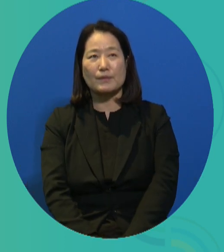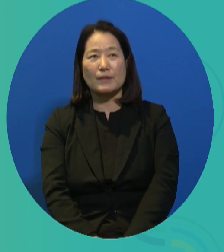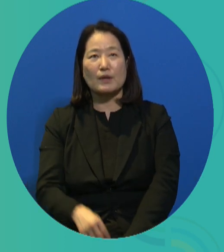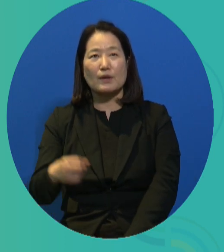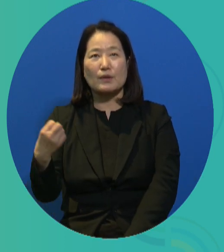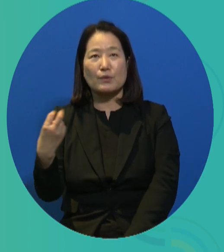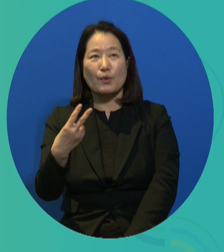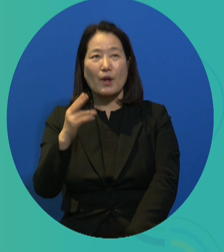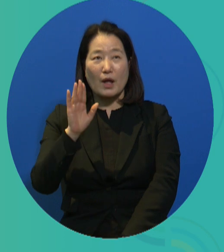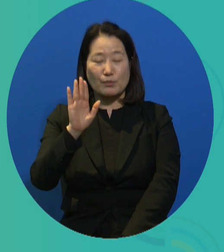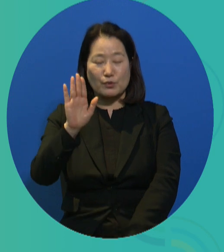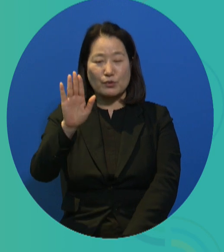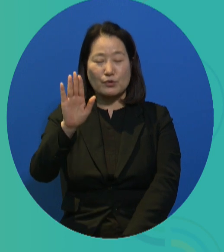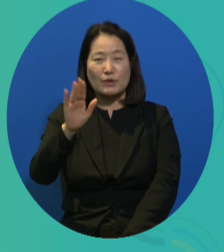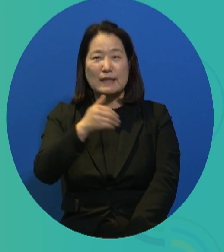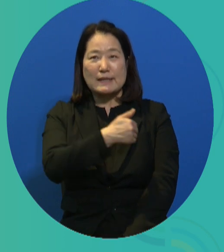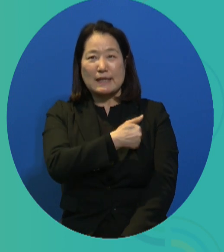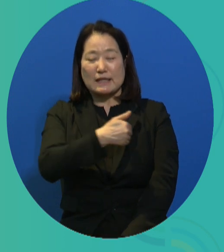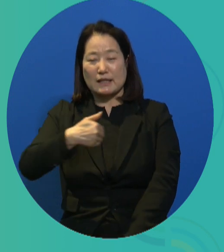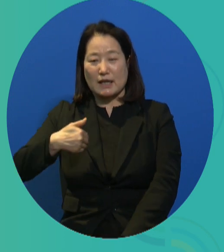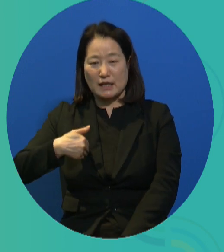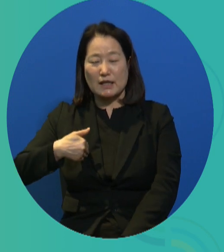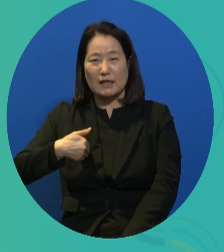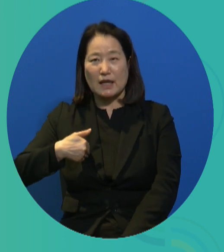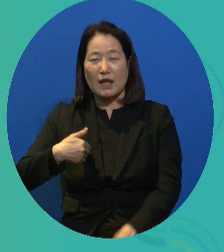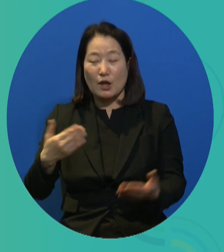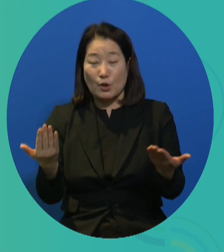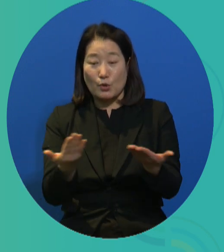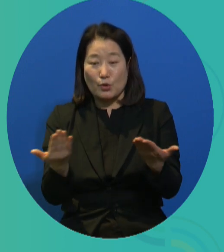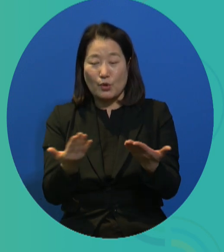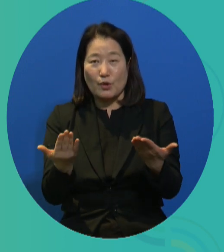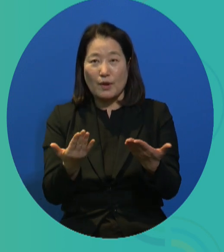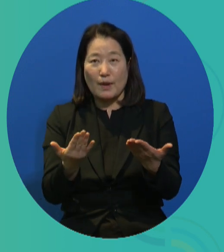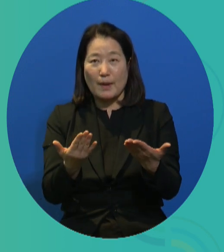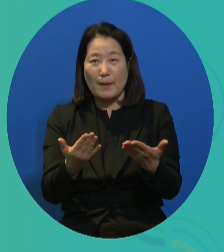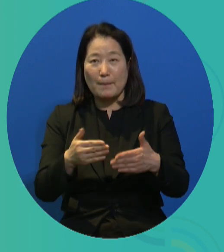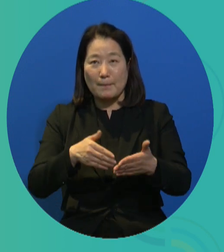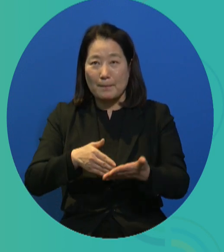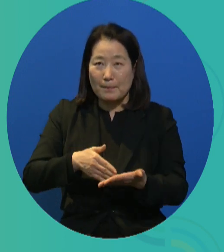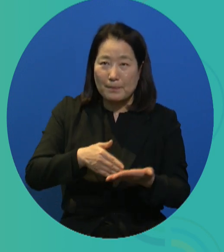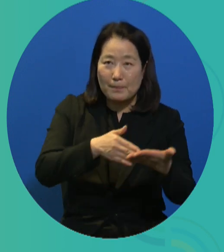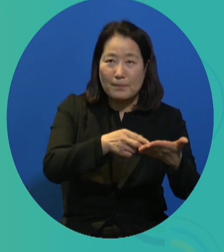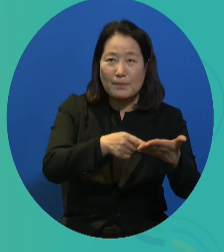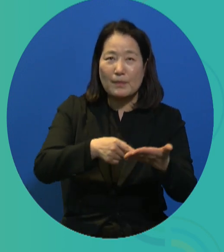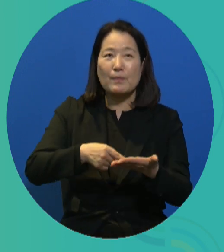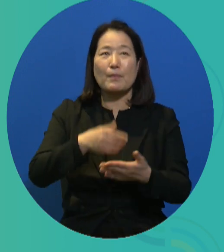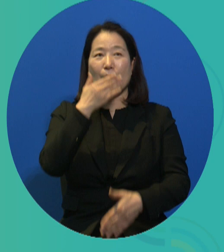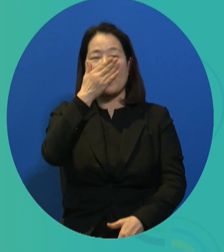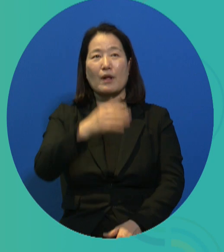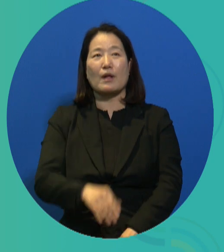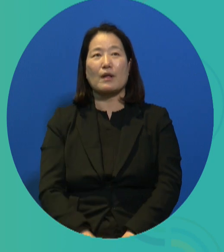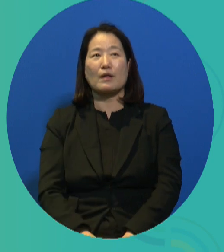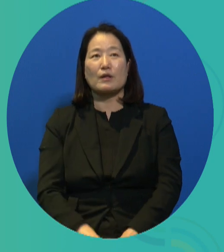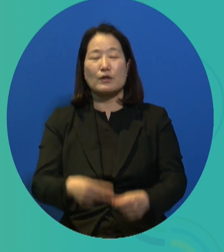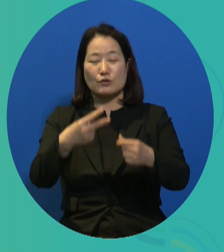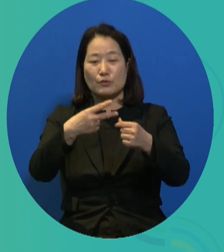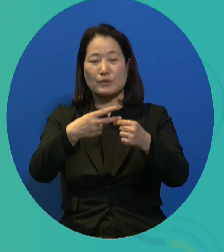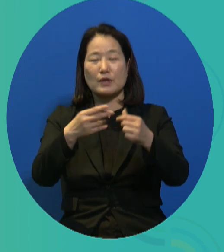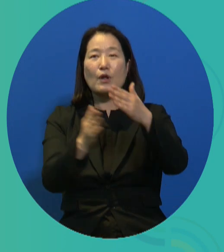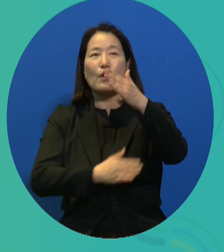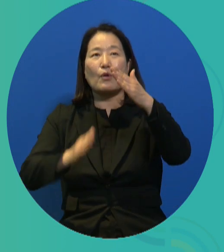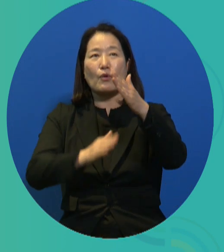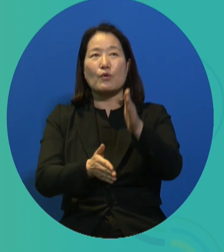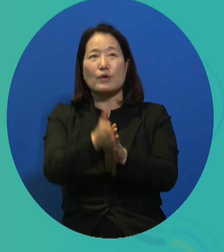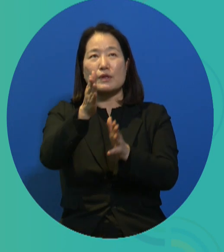discourses have already been made available in the past. And this is the kind of argument that we can use when we work